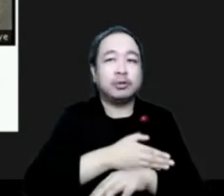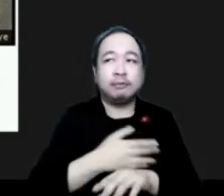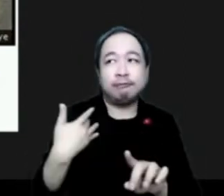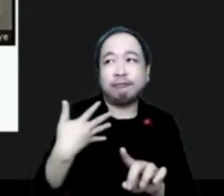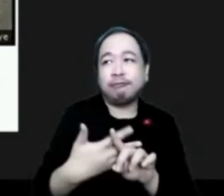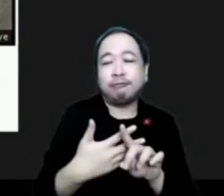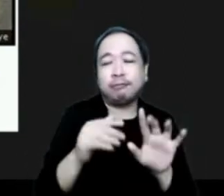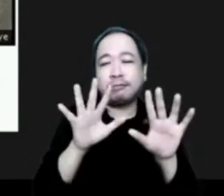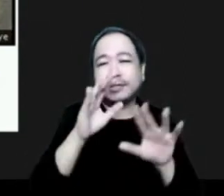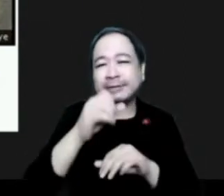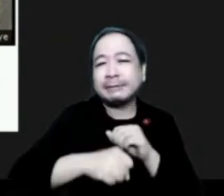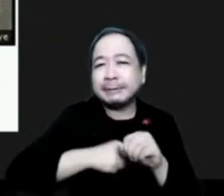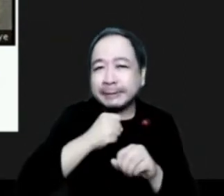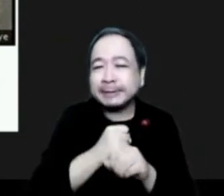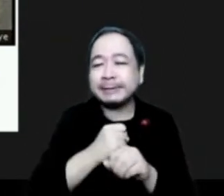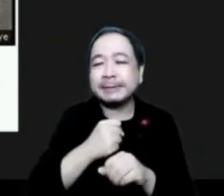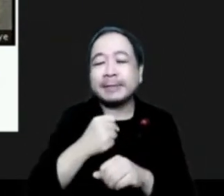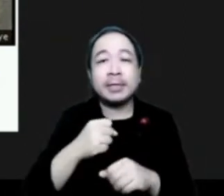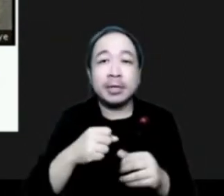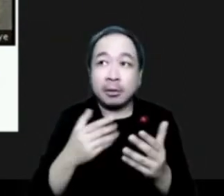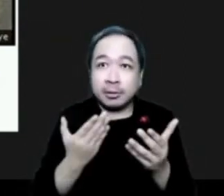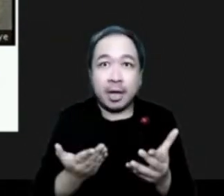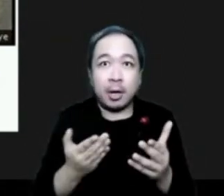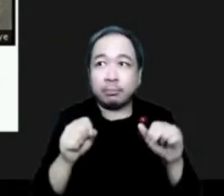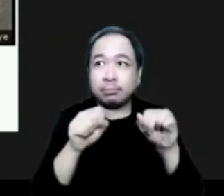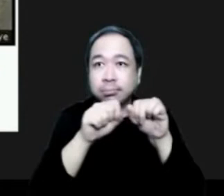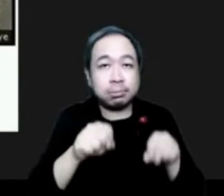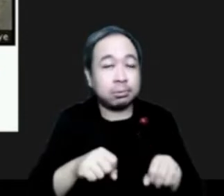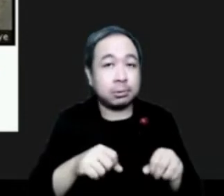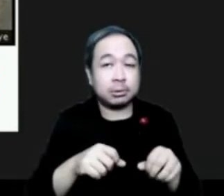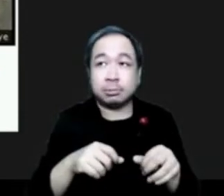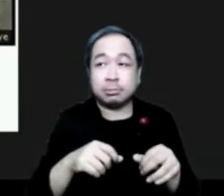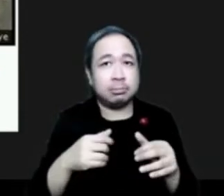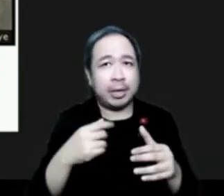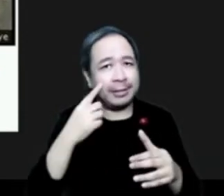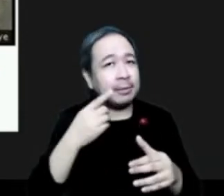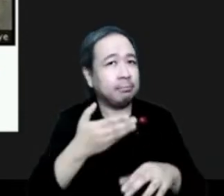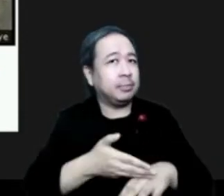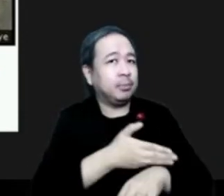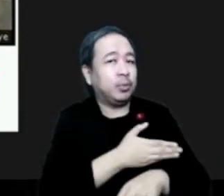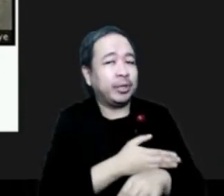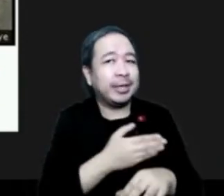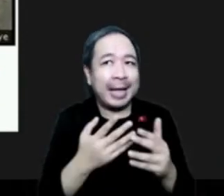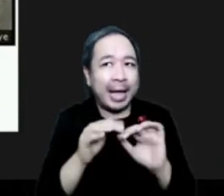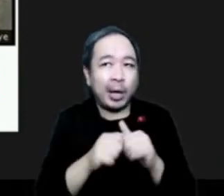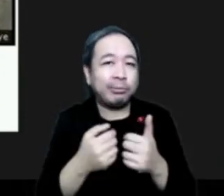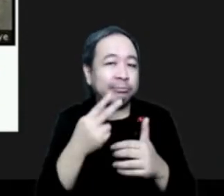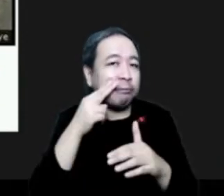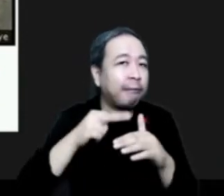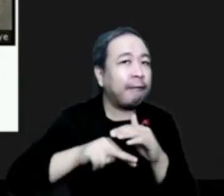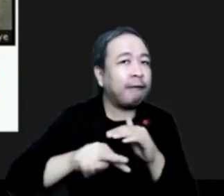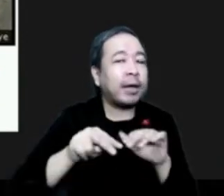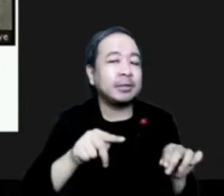more solid in foreign-associated pollution. And as mentioned by my previous